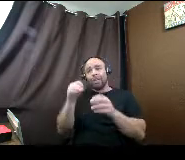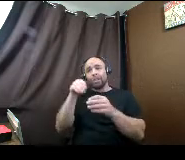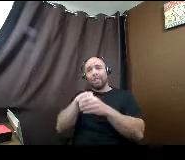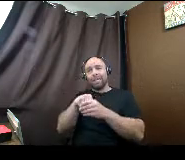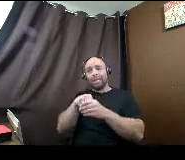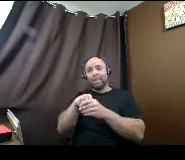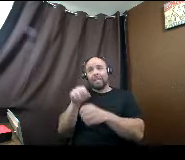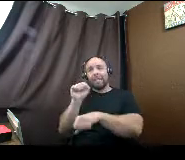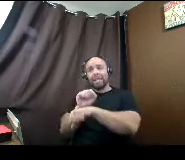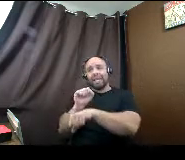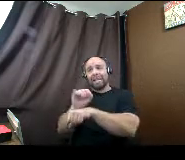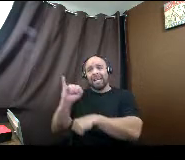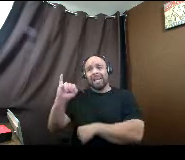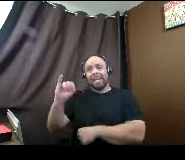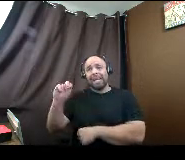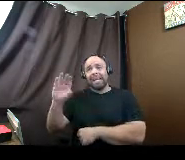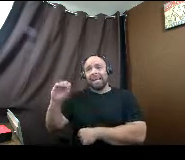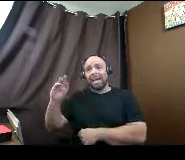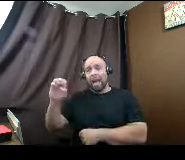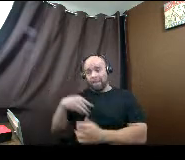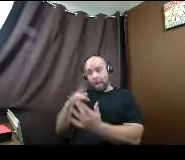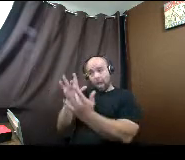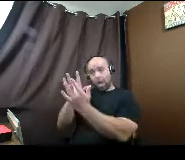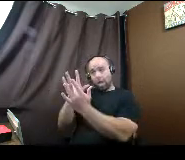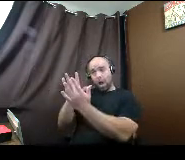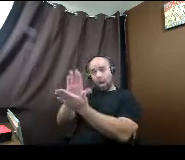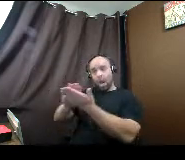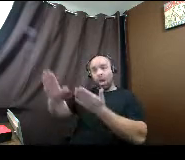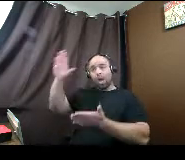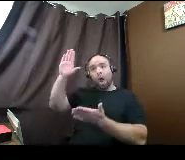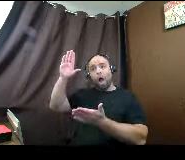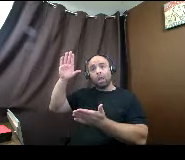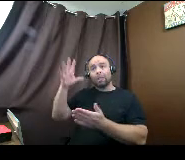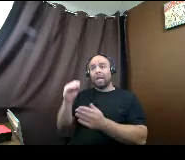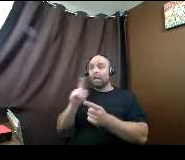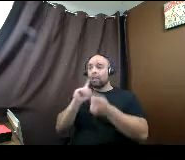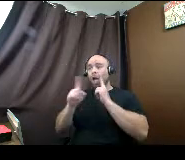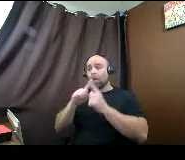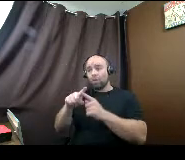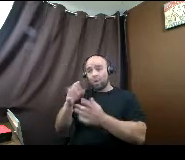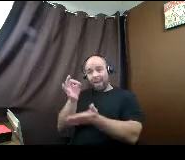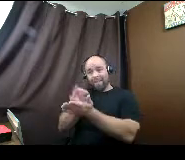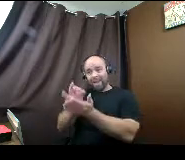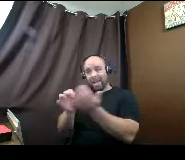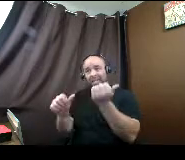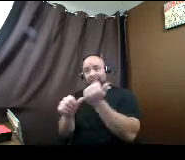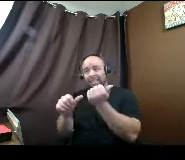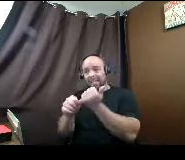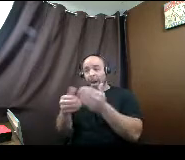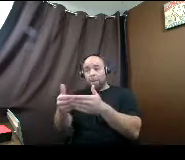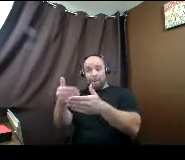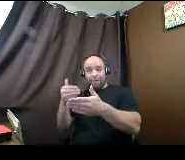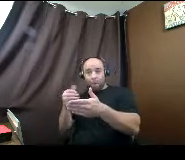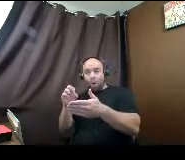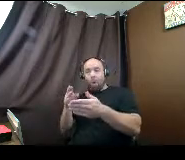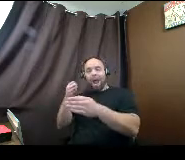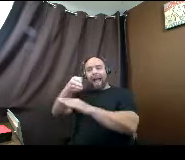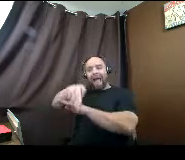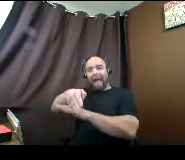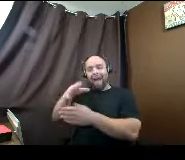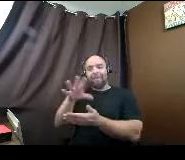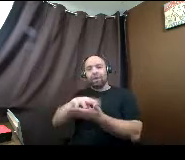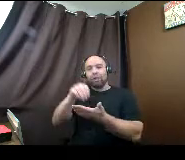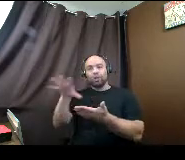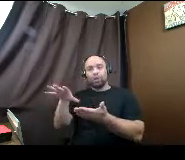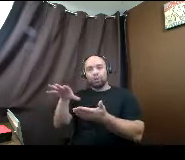we contact the individual colleges and talk to their financial aid office before or after the student is admitted? I would talk to them